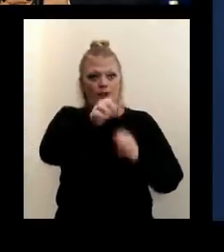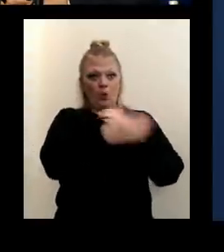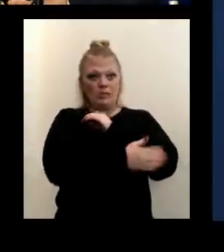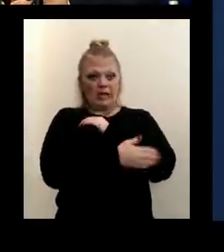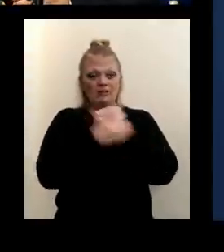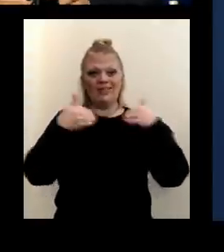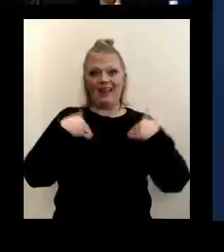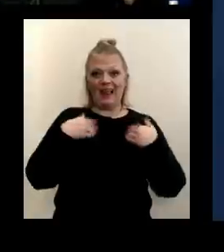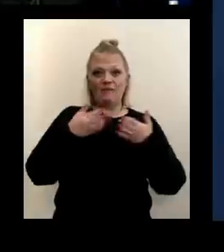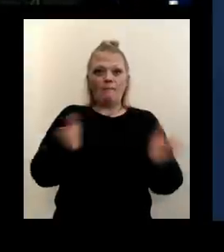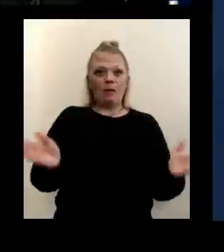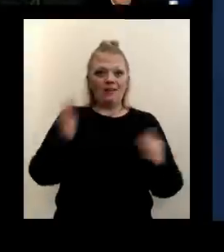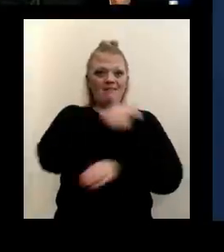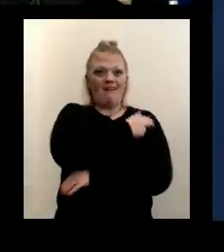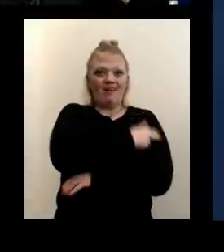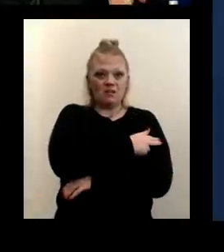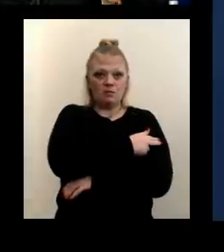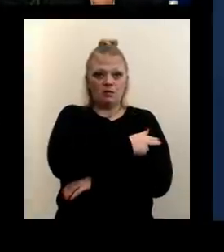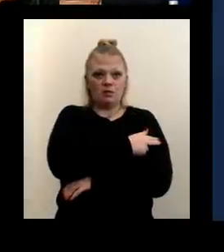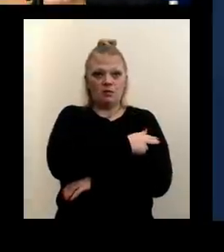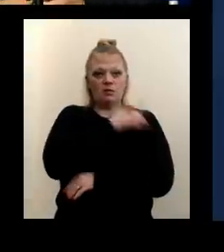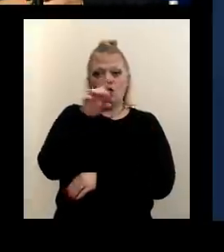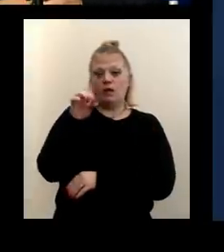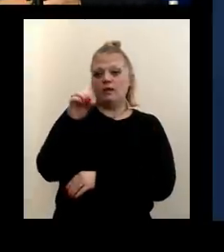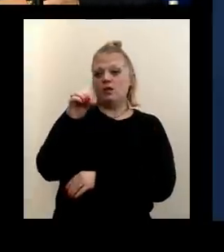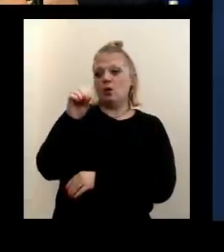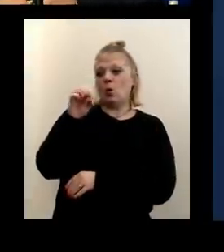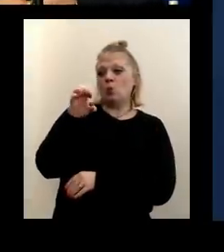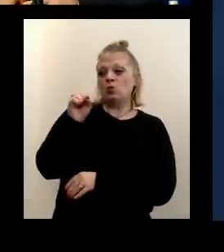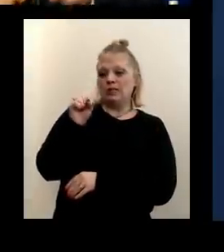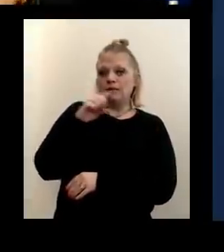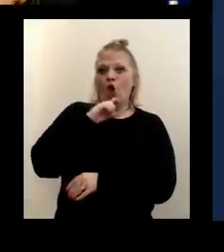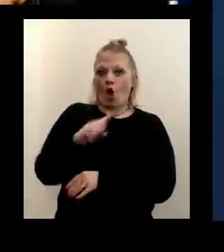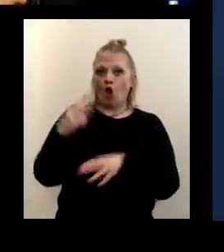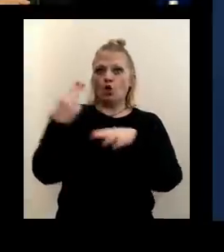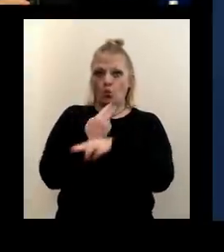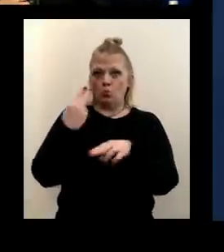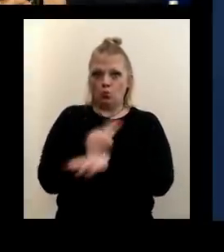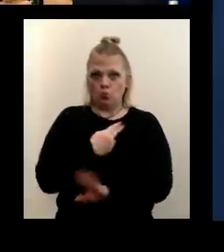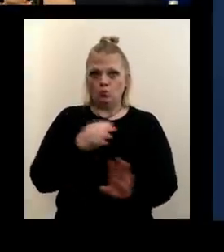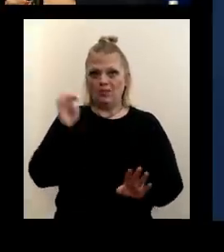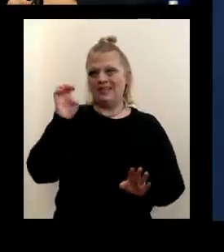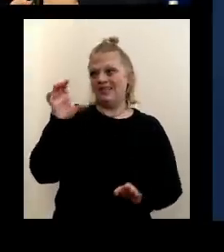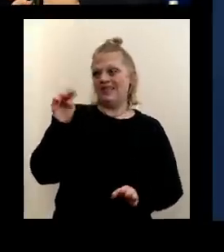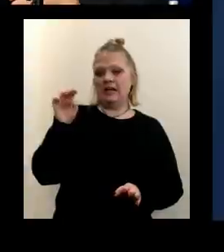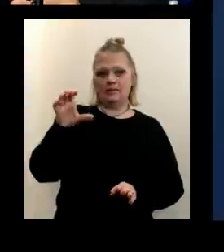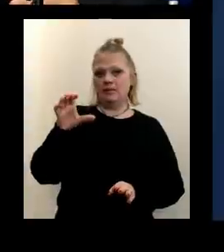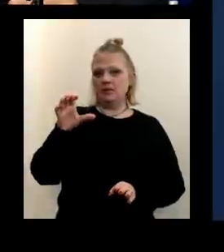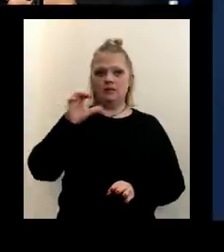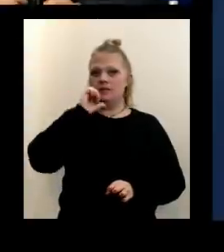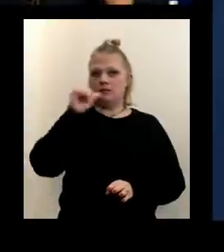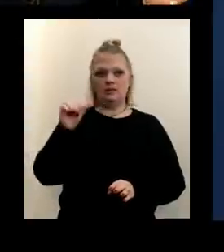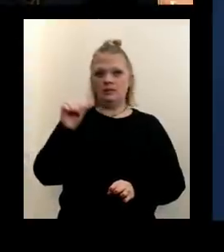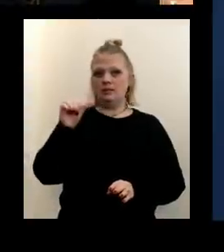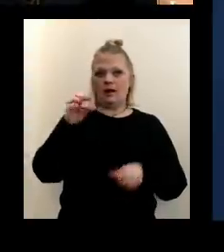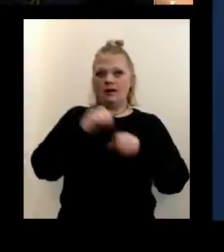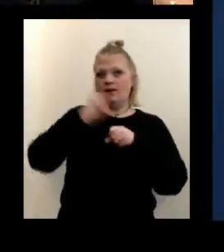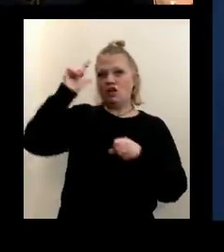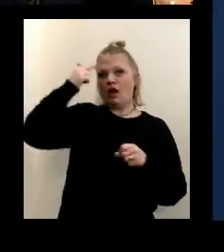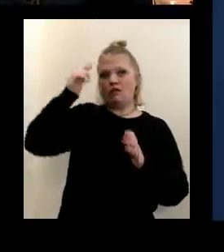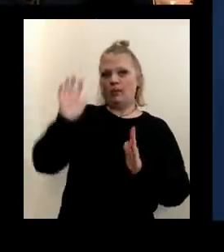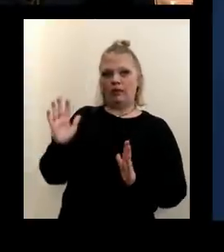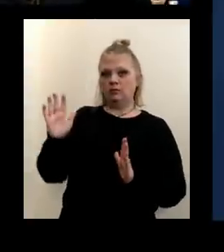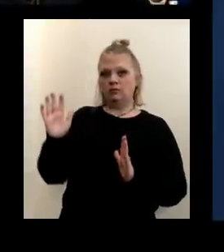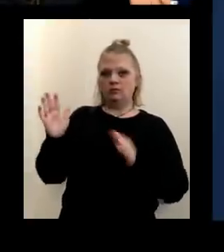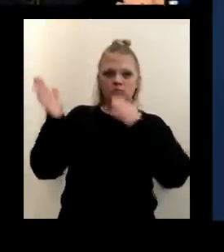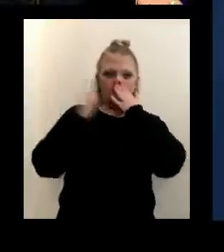have a public hospital, that the doses are being used. Now, ECMC is no longer a department of Erie County government. It's a public health